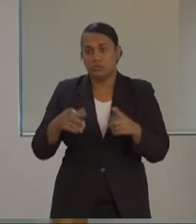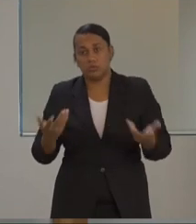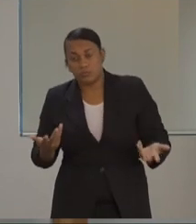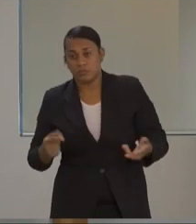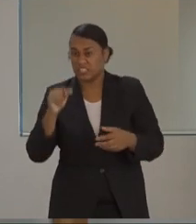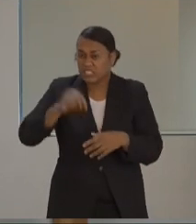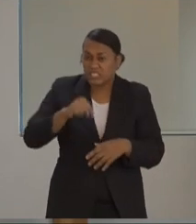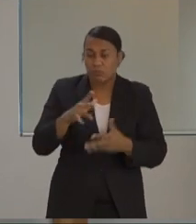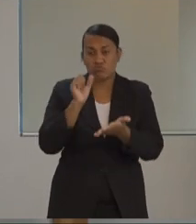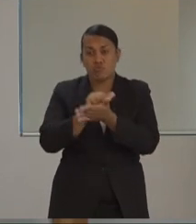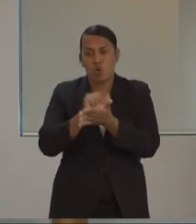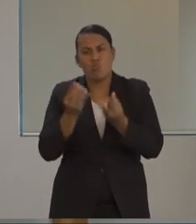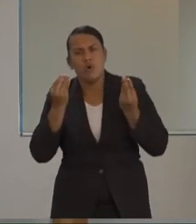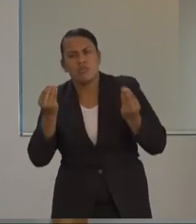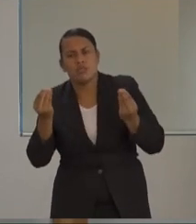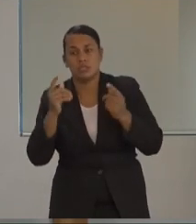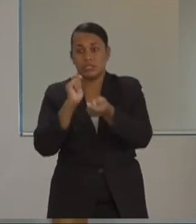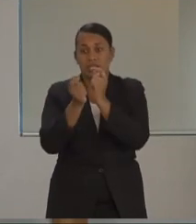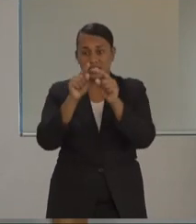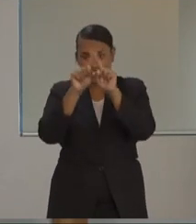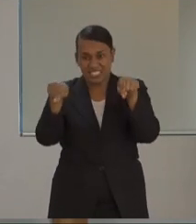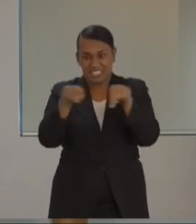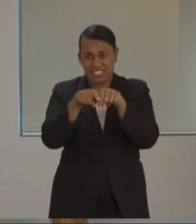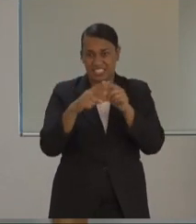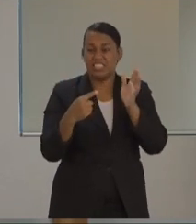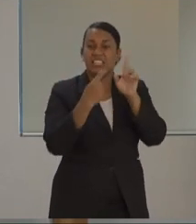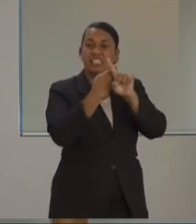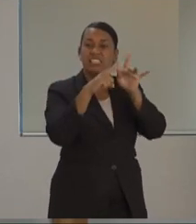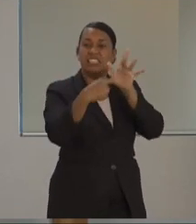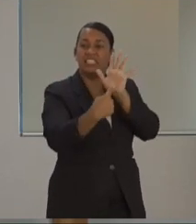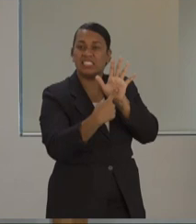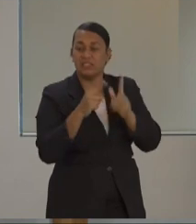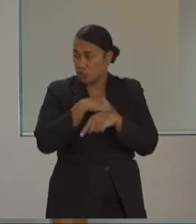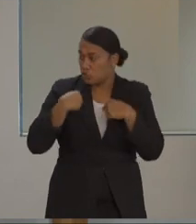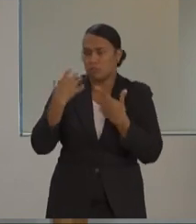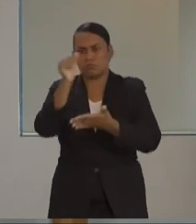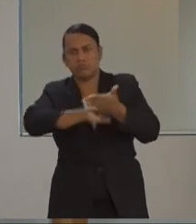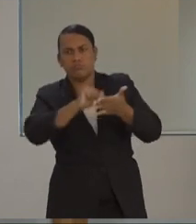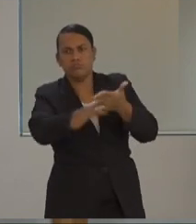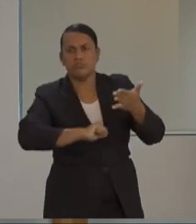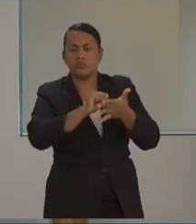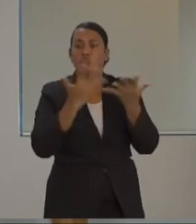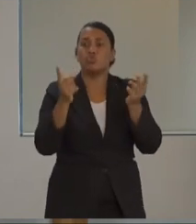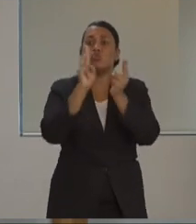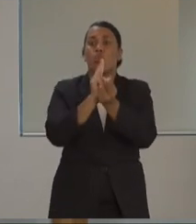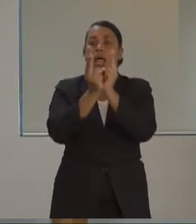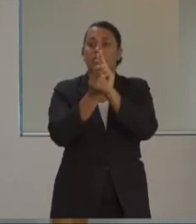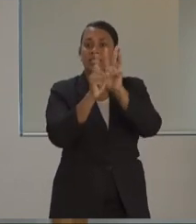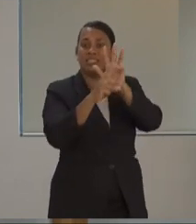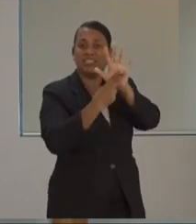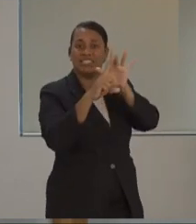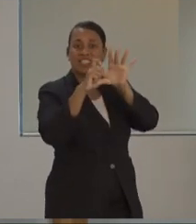vaccination programs that we have in place. We buy through UNICEF, and it comes from Copenhagen in Denmark. There are many other companies